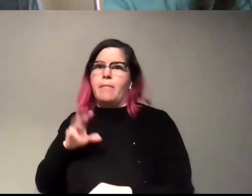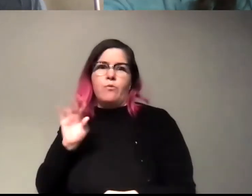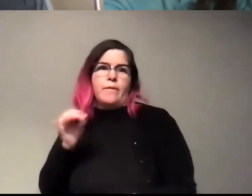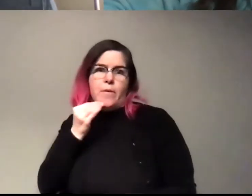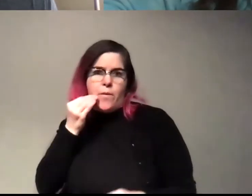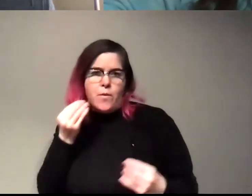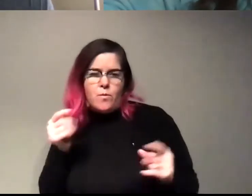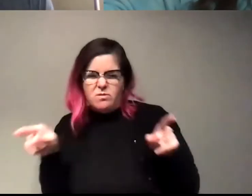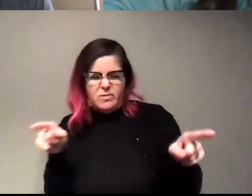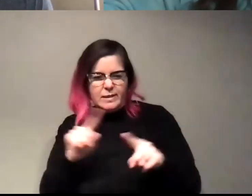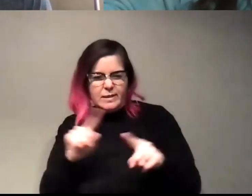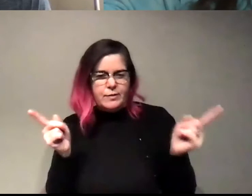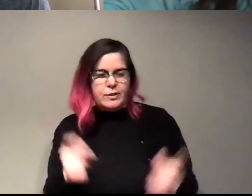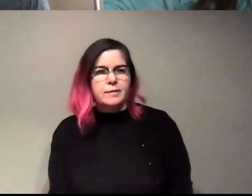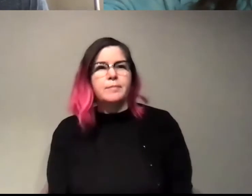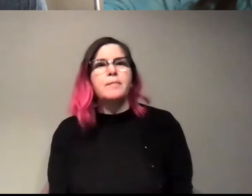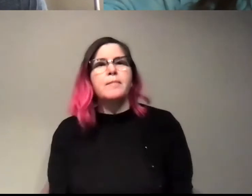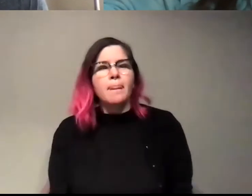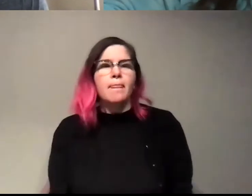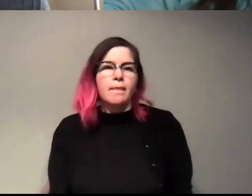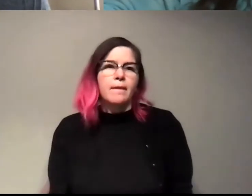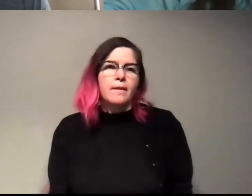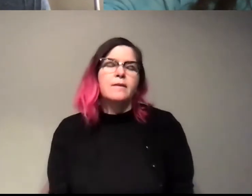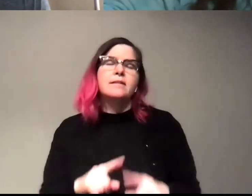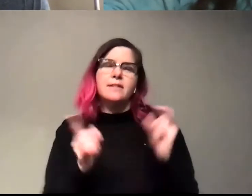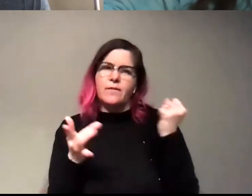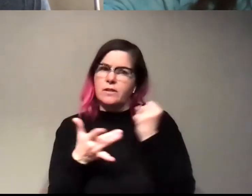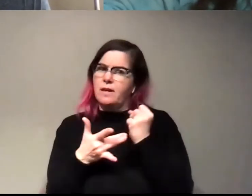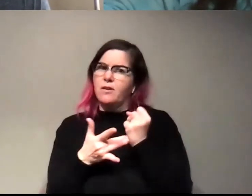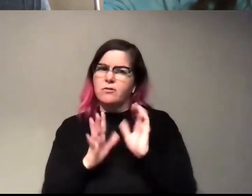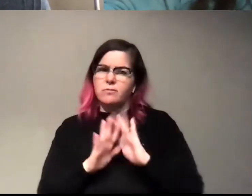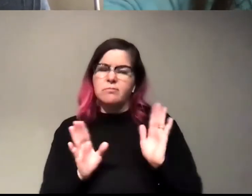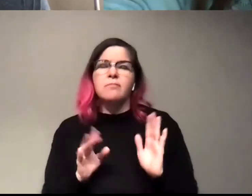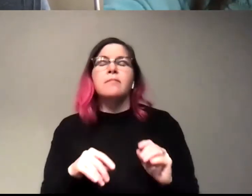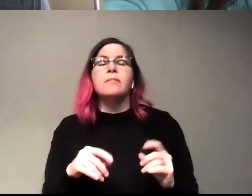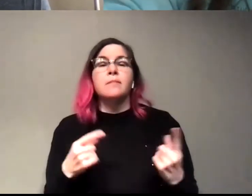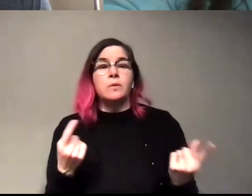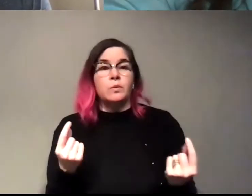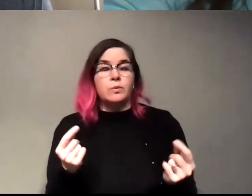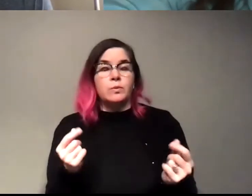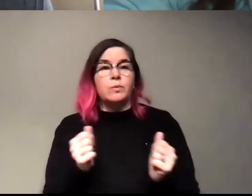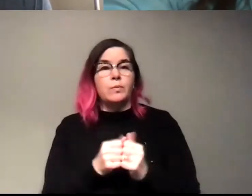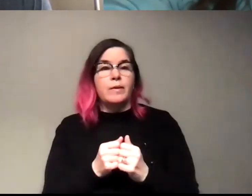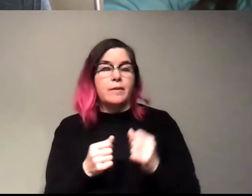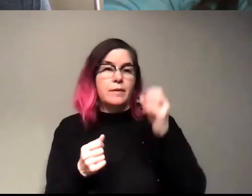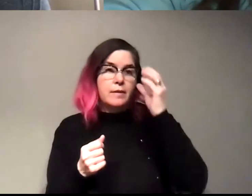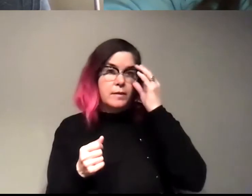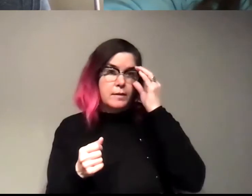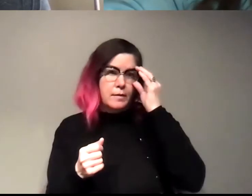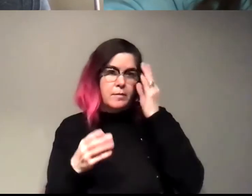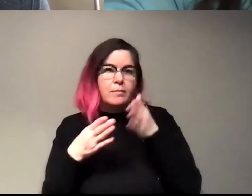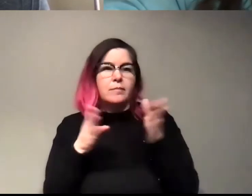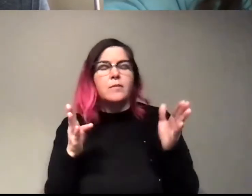yeah. So it's like a, uh, sort of a, a different technology. Like what we're doing with this art, uh, we're broadly calling